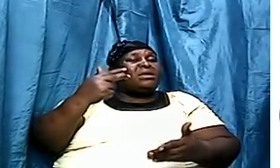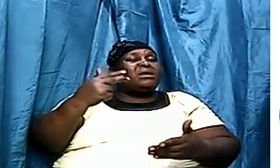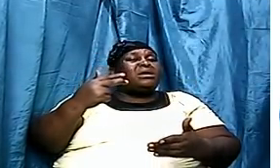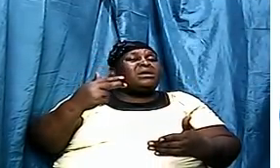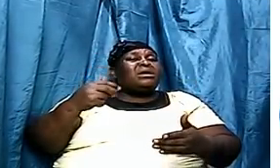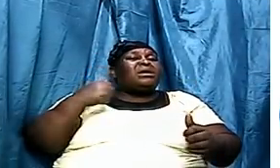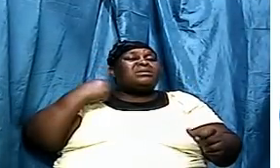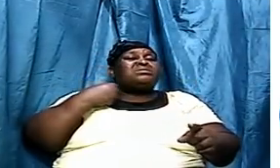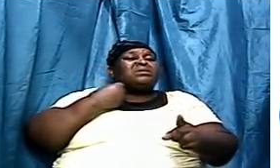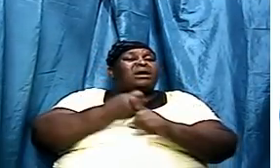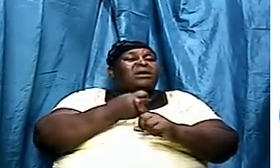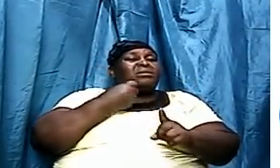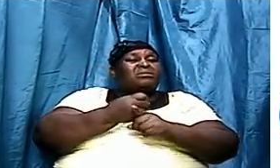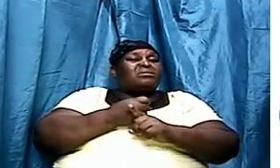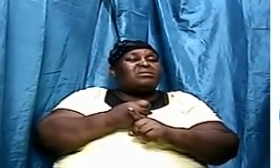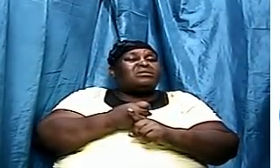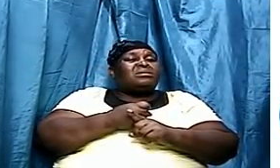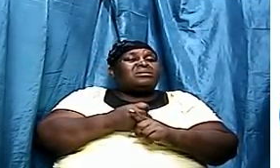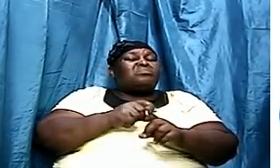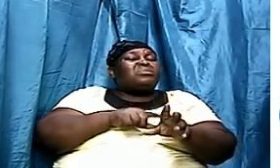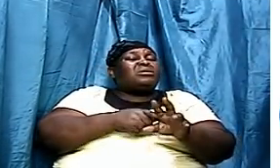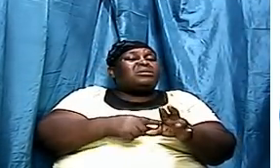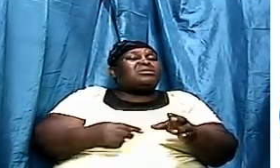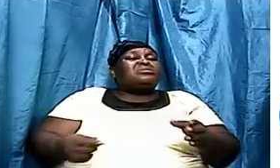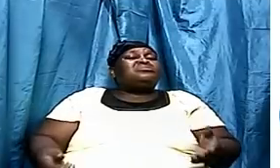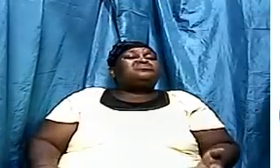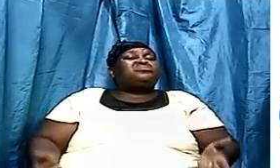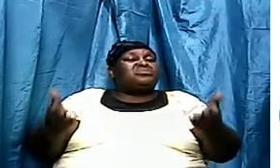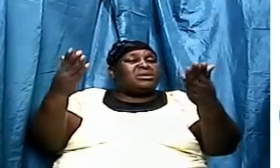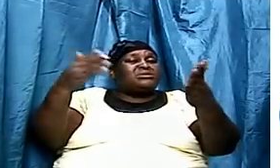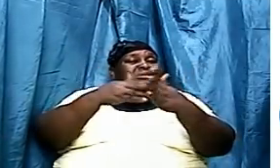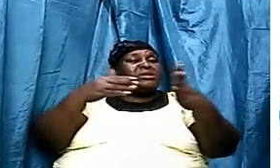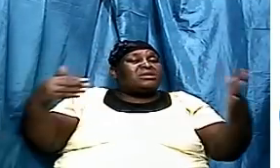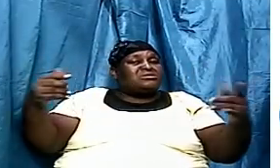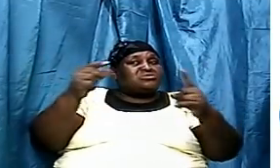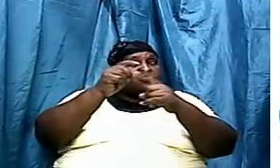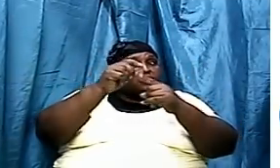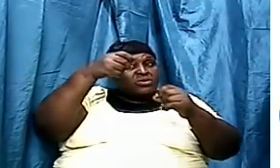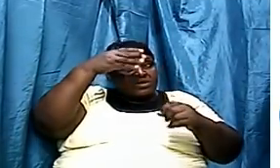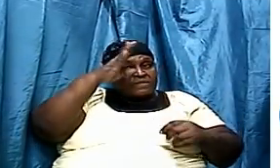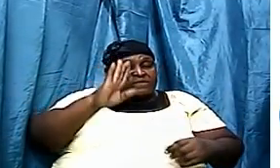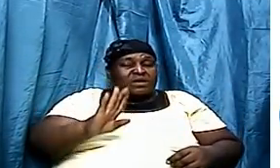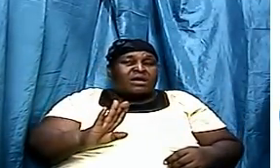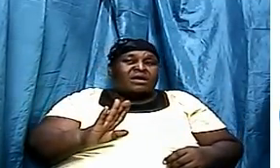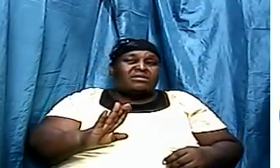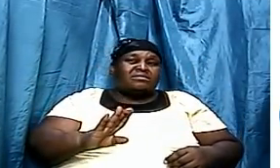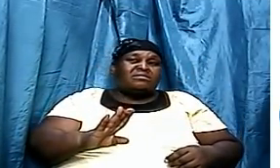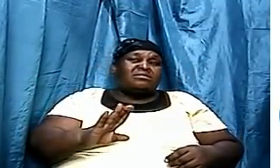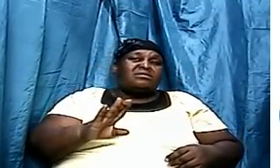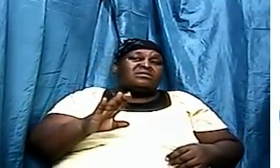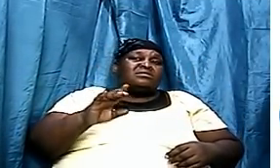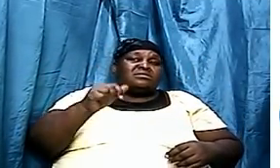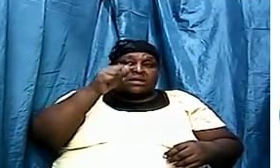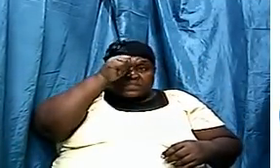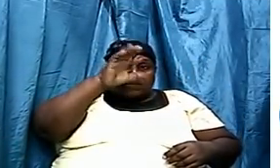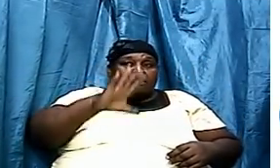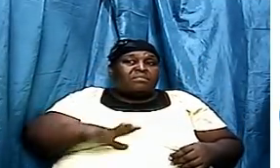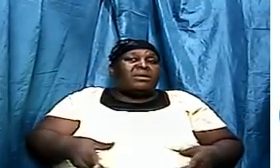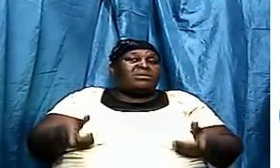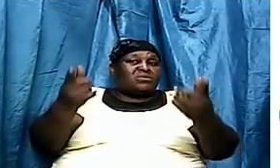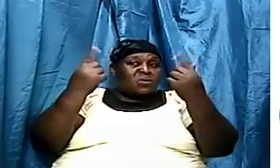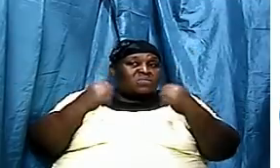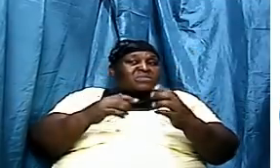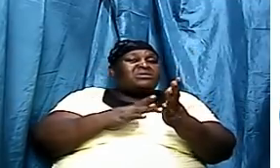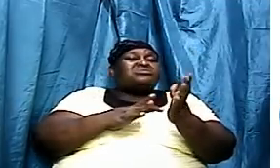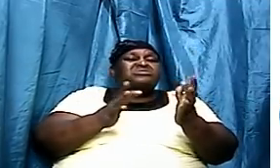to rise against the word of God. There was a French guy, French philosopher, who said that he came across with the suggestion that Jesus